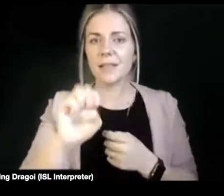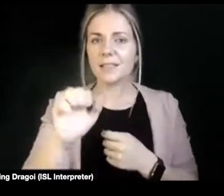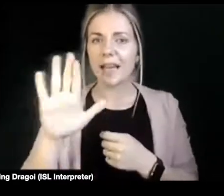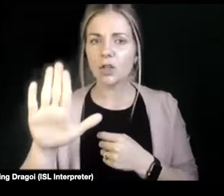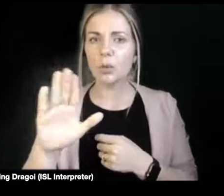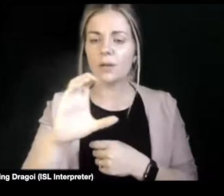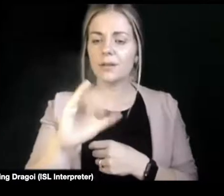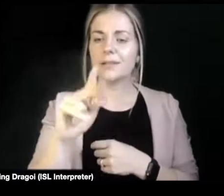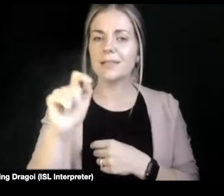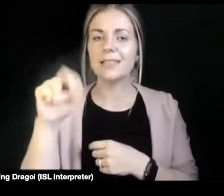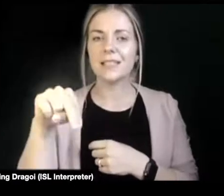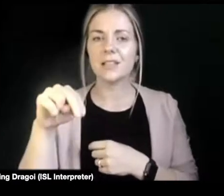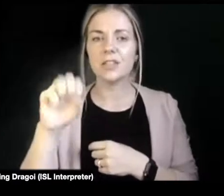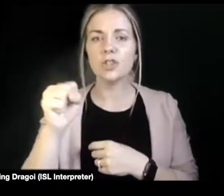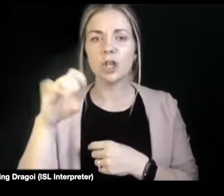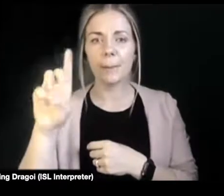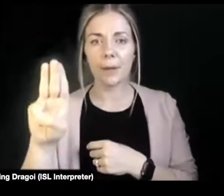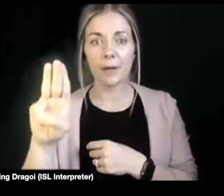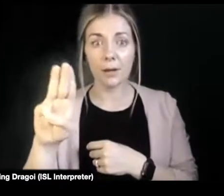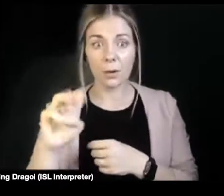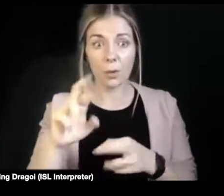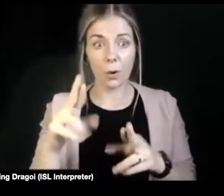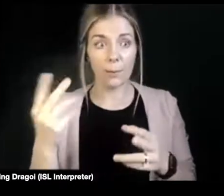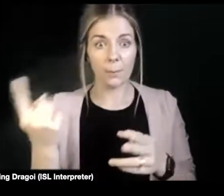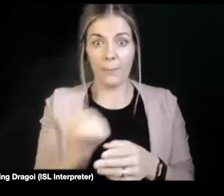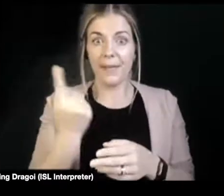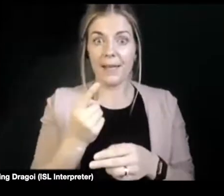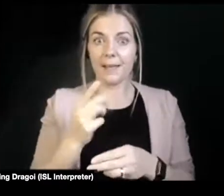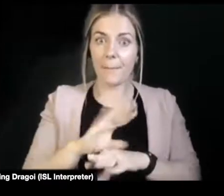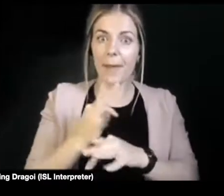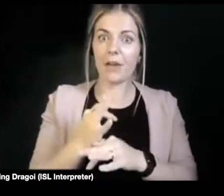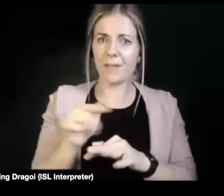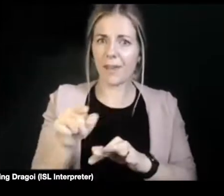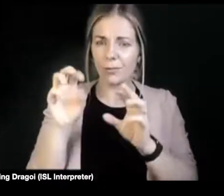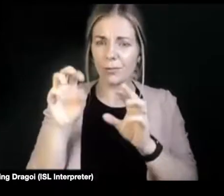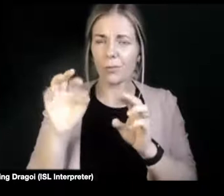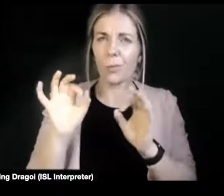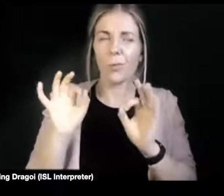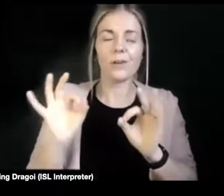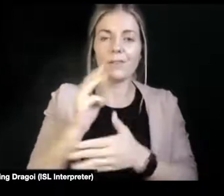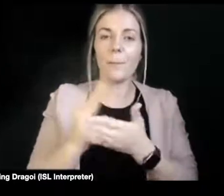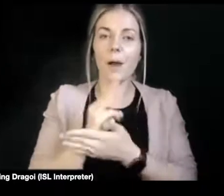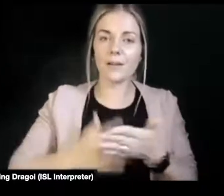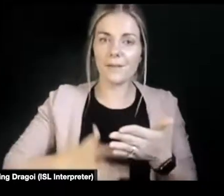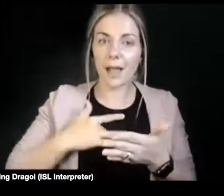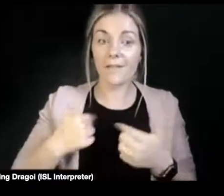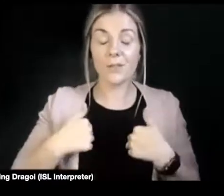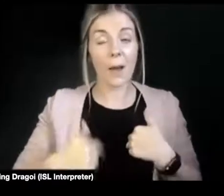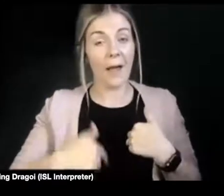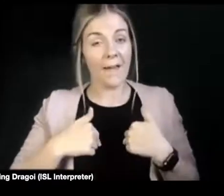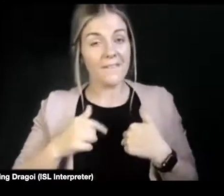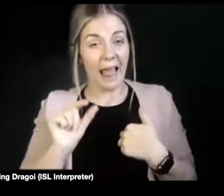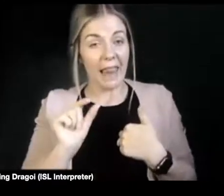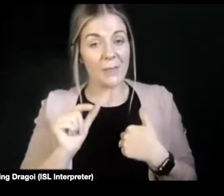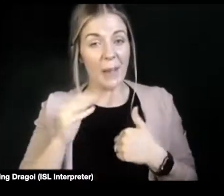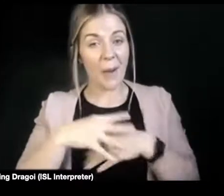whole wonderful part of life. So, yeah, I'm feeling a little bit old, I think,